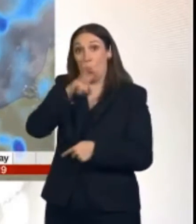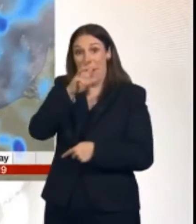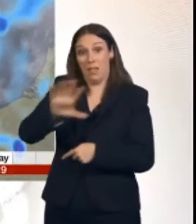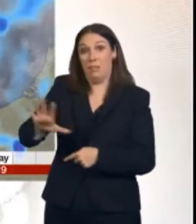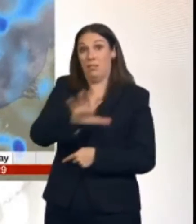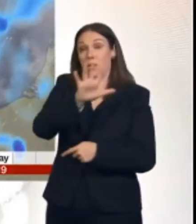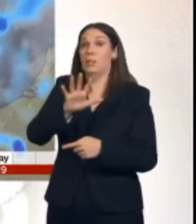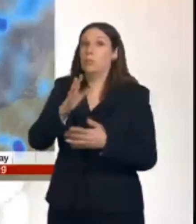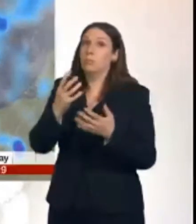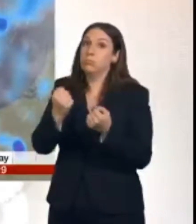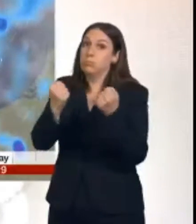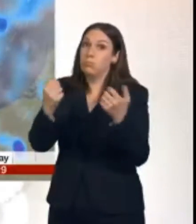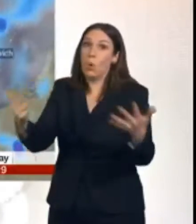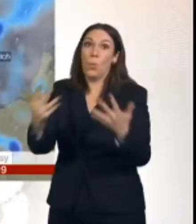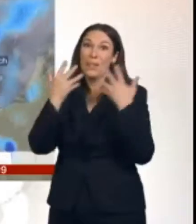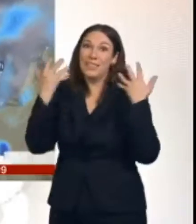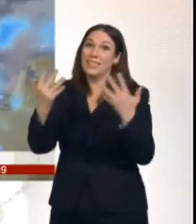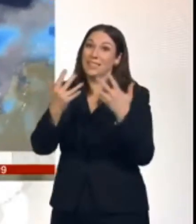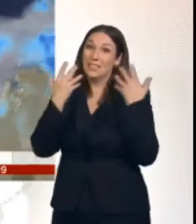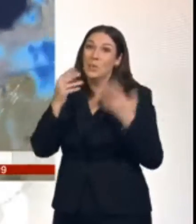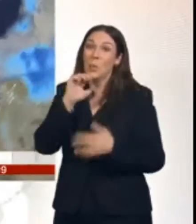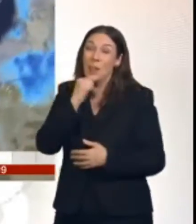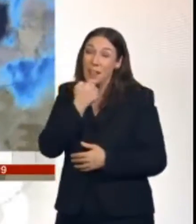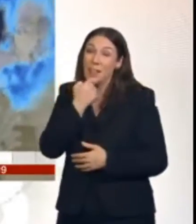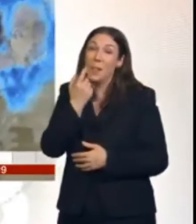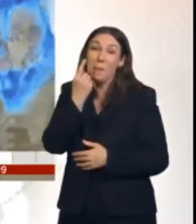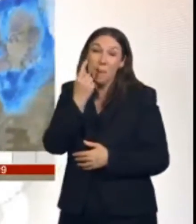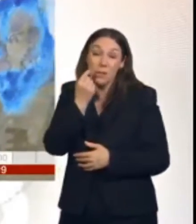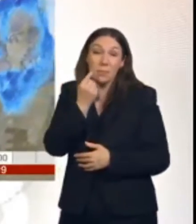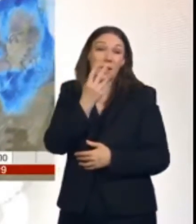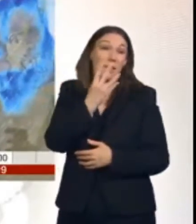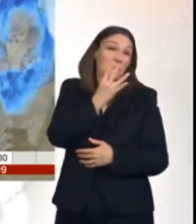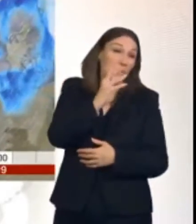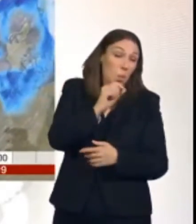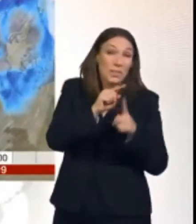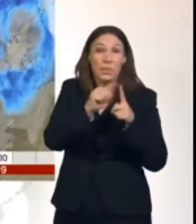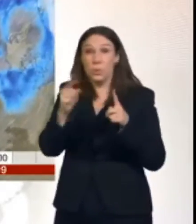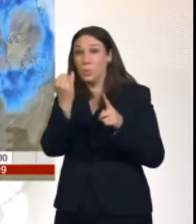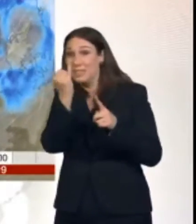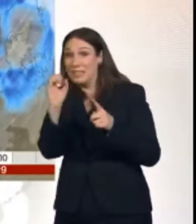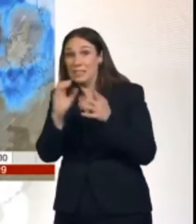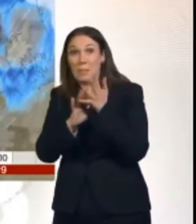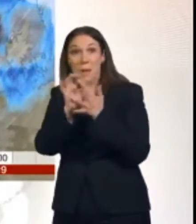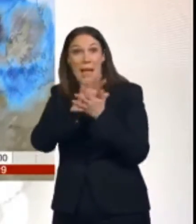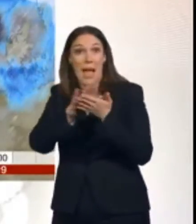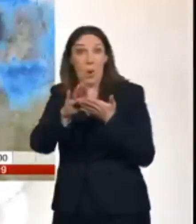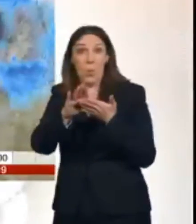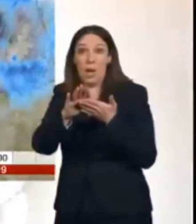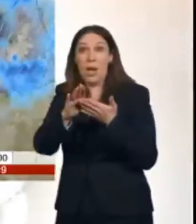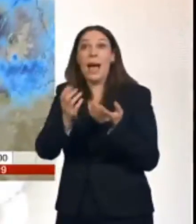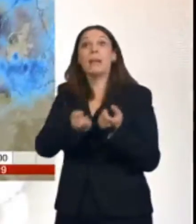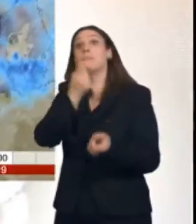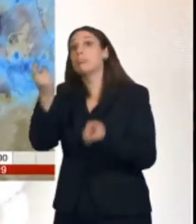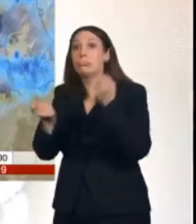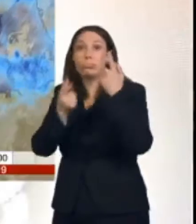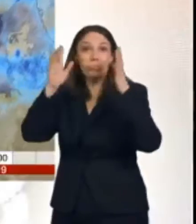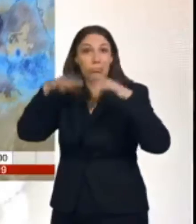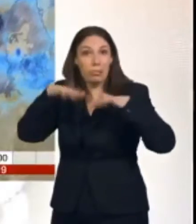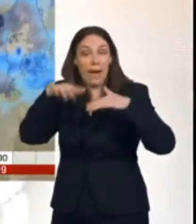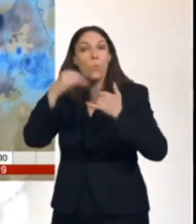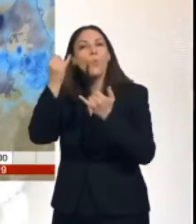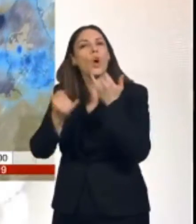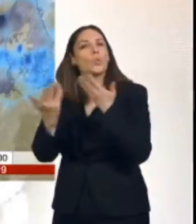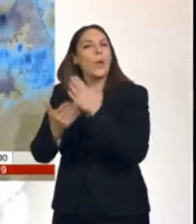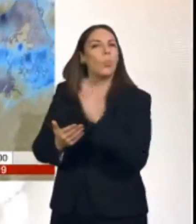commute. This is where we'll see the strongest of the winds. 40, 50, 60 in round of gusts possible. Outbreaks of rain coming and going again through the morning. Heaviest in the west.